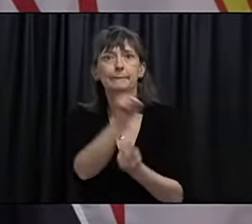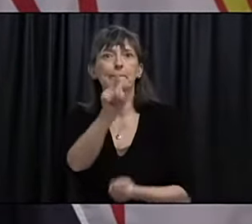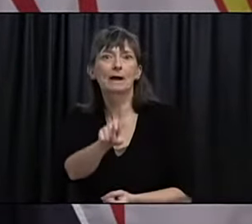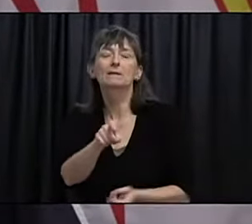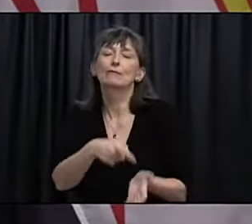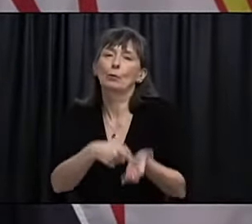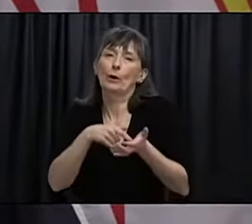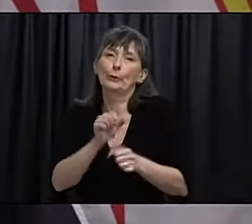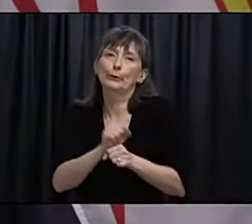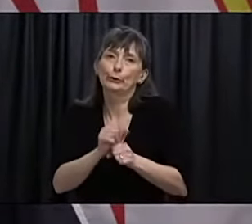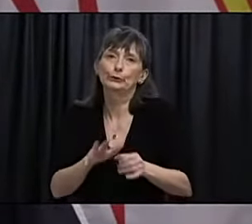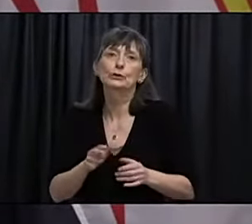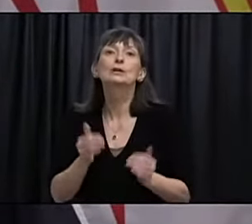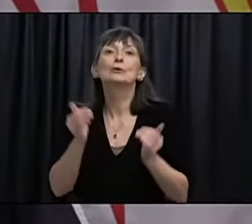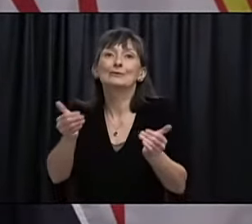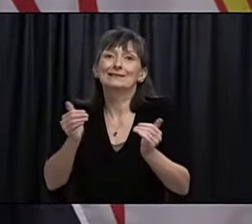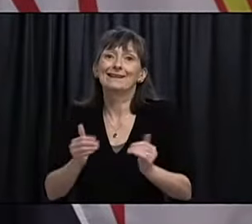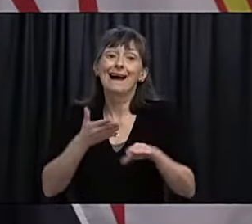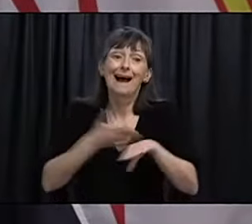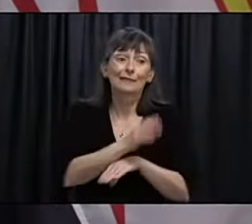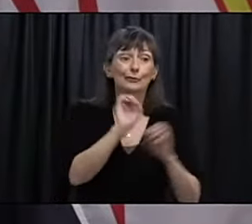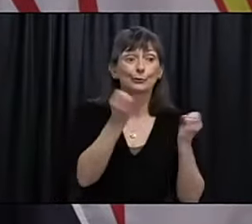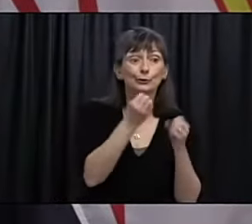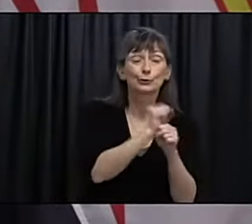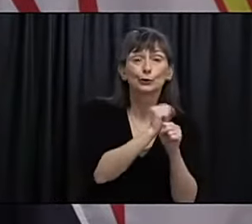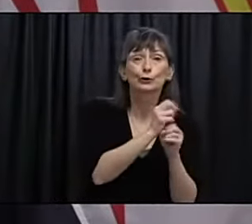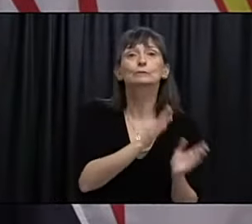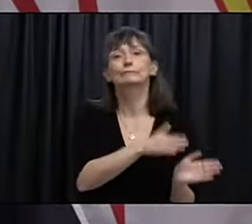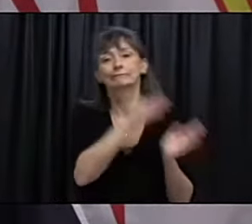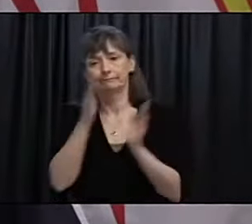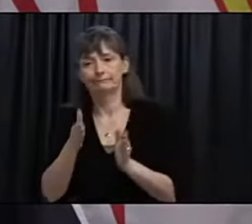these are the these are the groups we'll be targeting going forward.